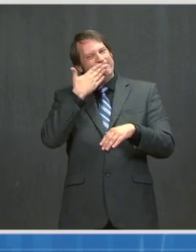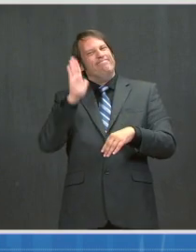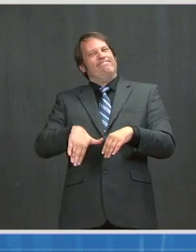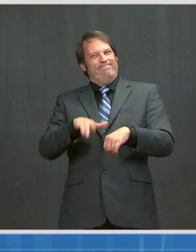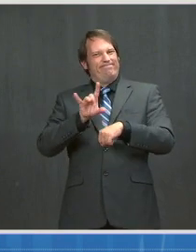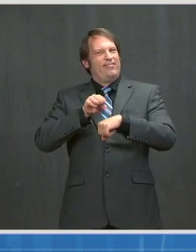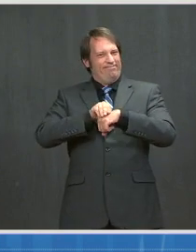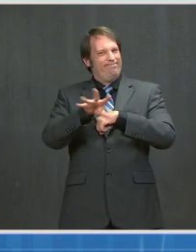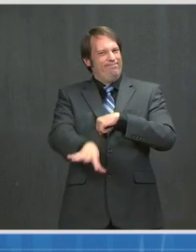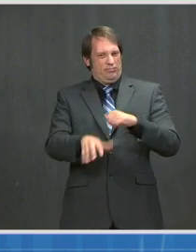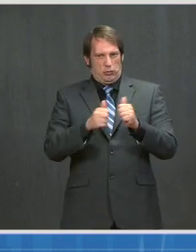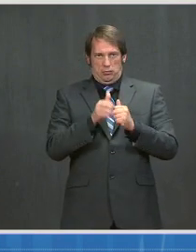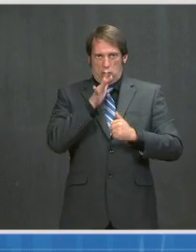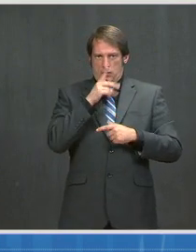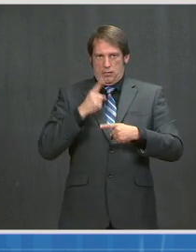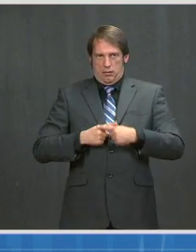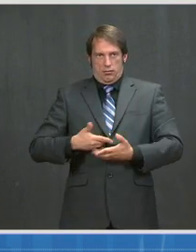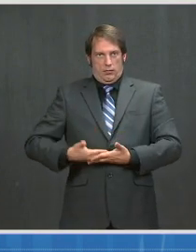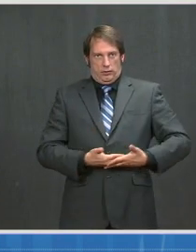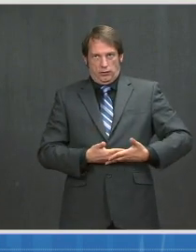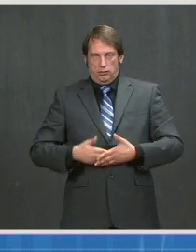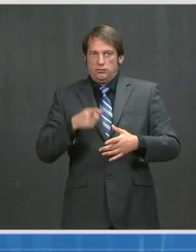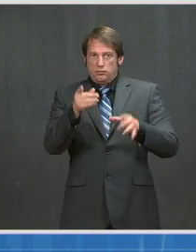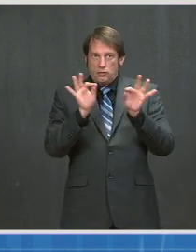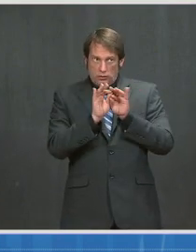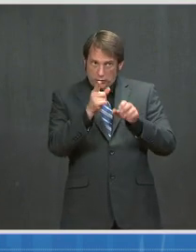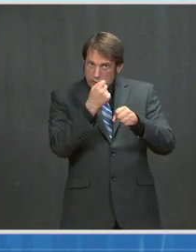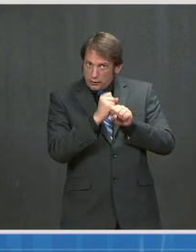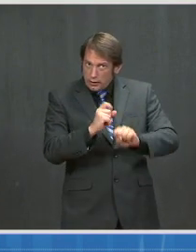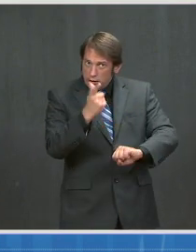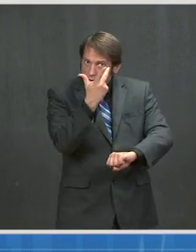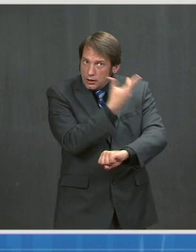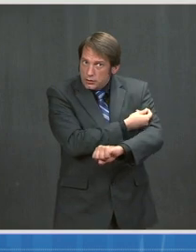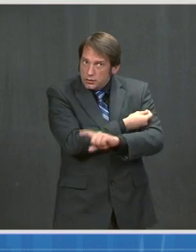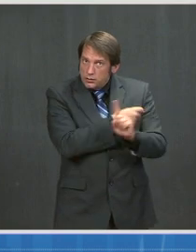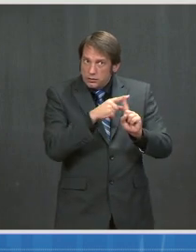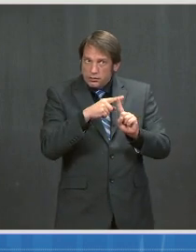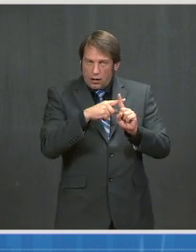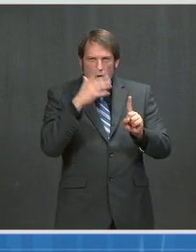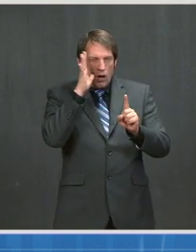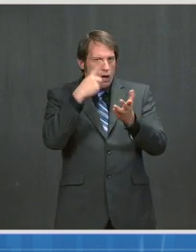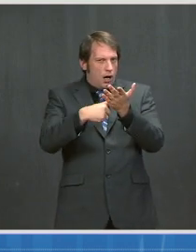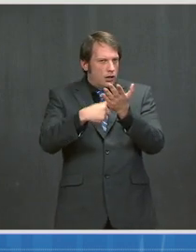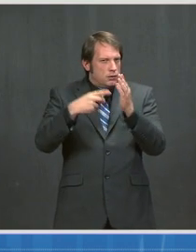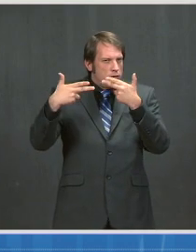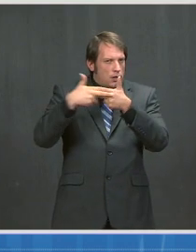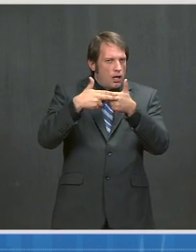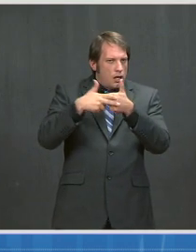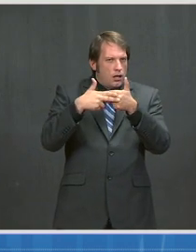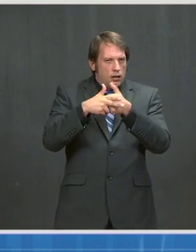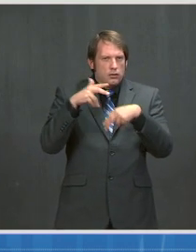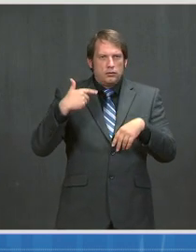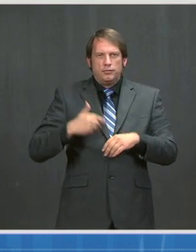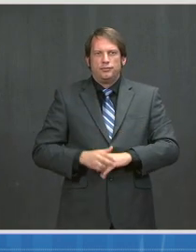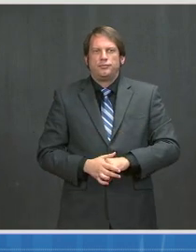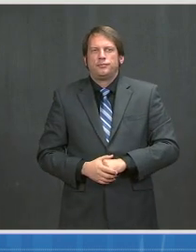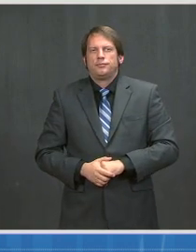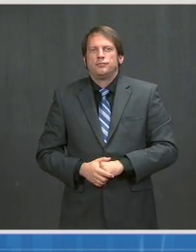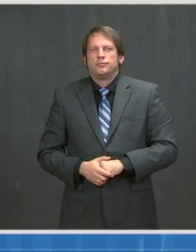safety and importance of vaccination in that setting? Next slide. A few months ago, in November 2020,